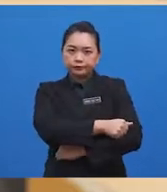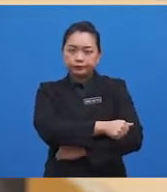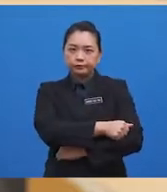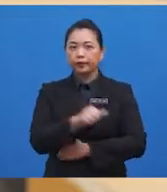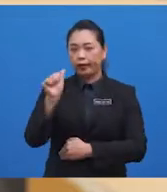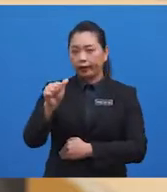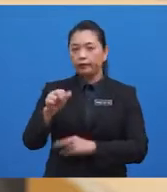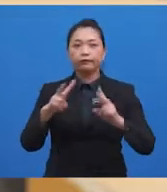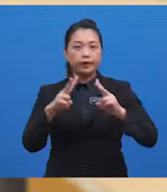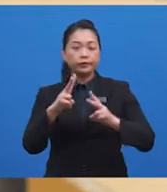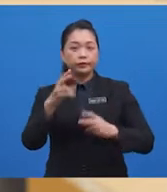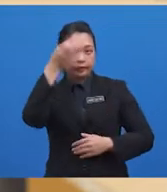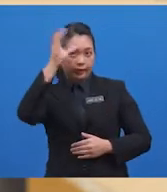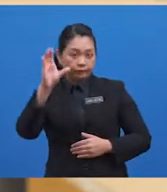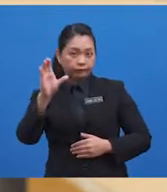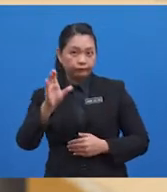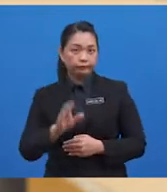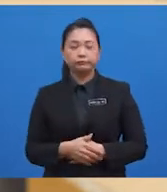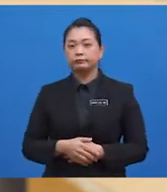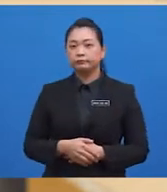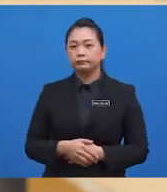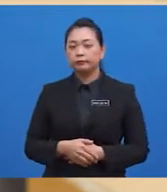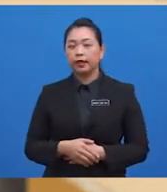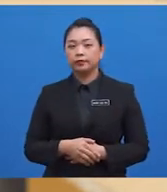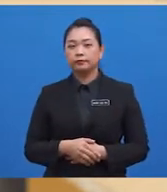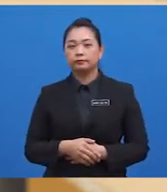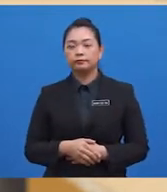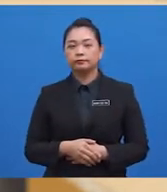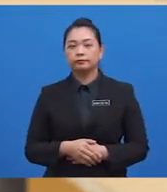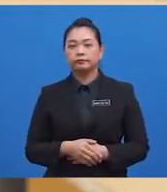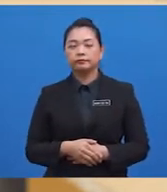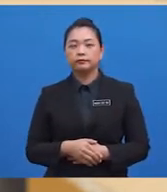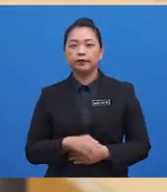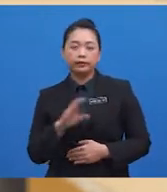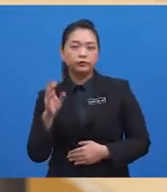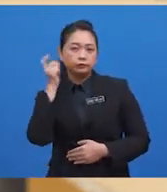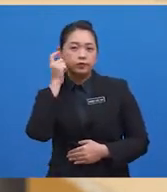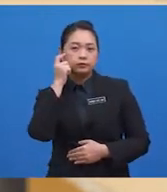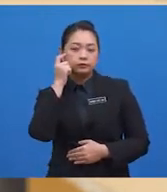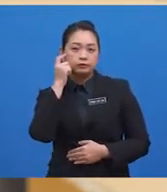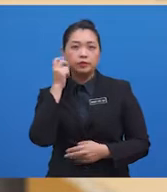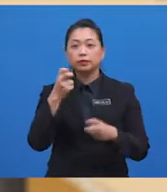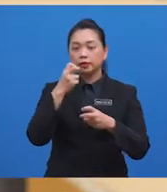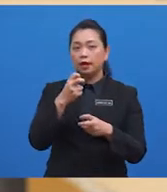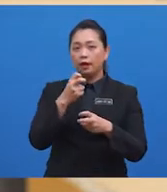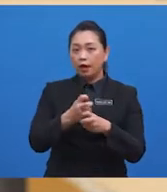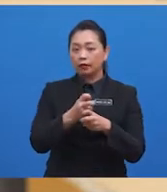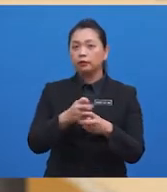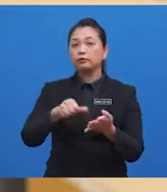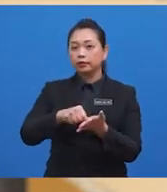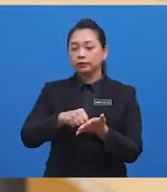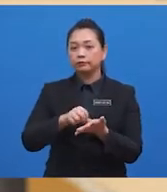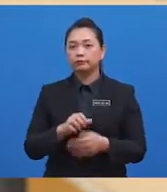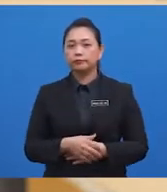very careful about his drug-taking and he did not consider these pills as hardcore drugs? Or is it B,